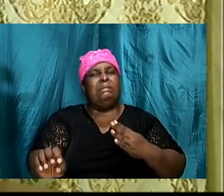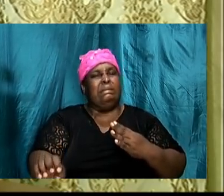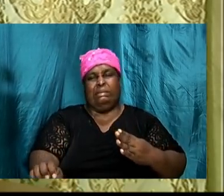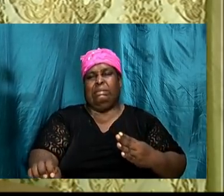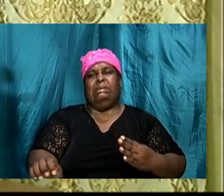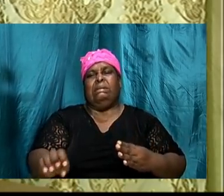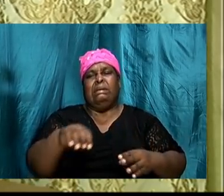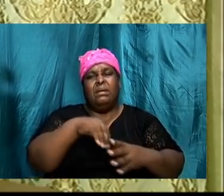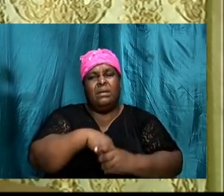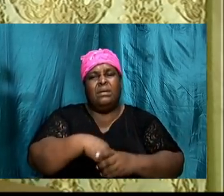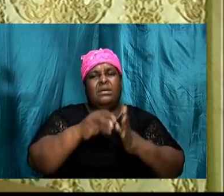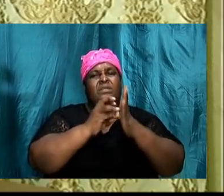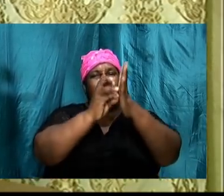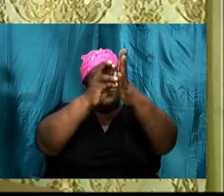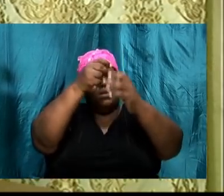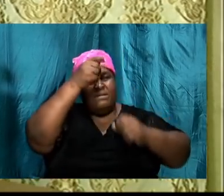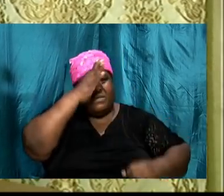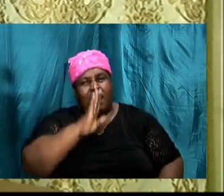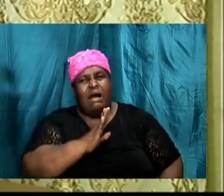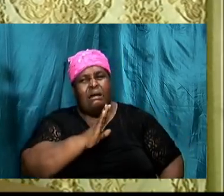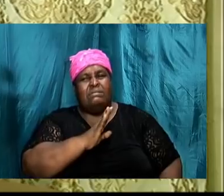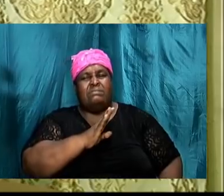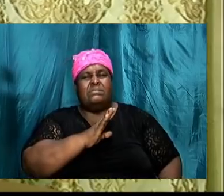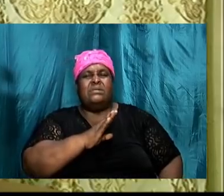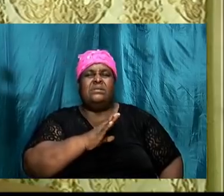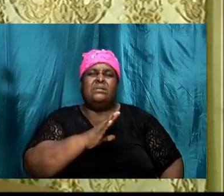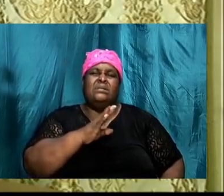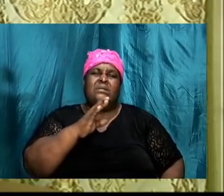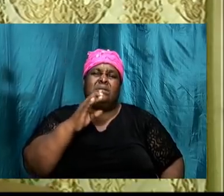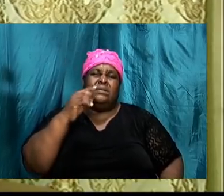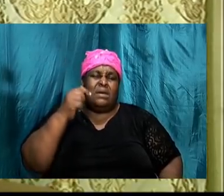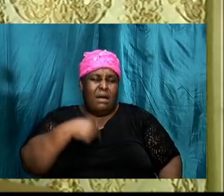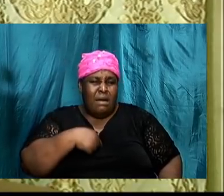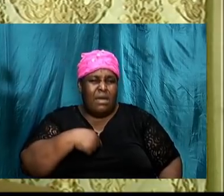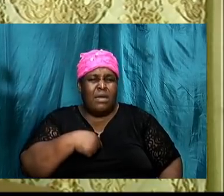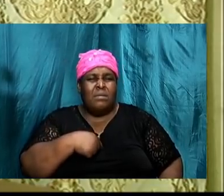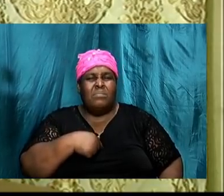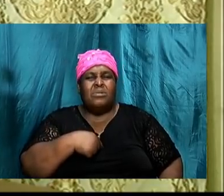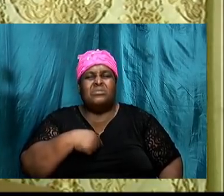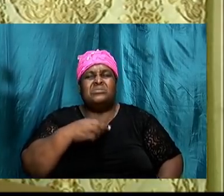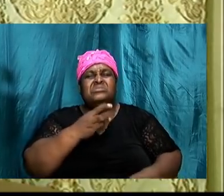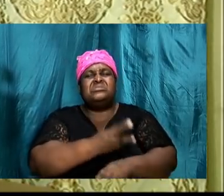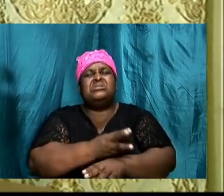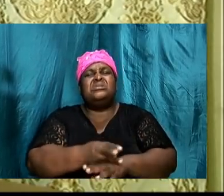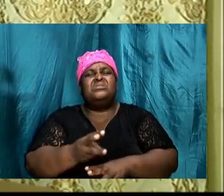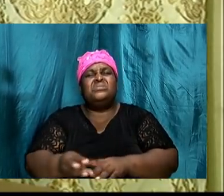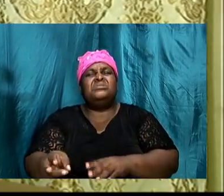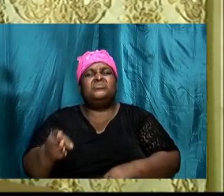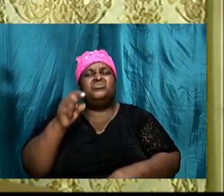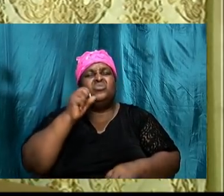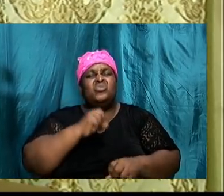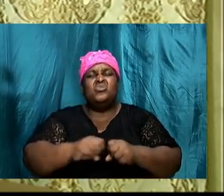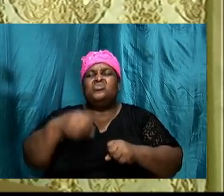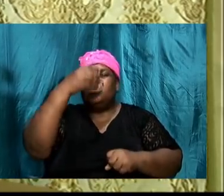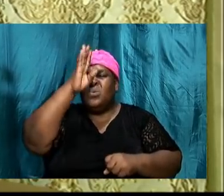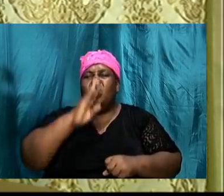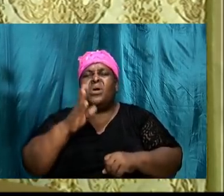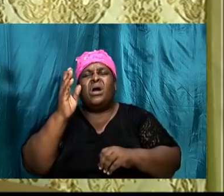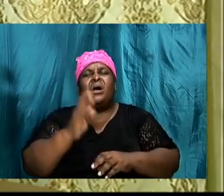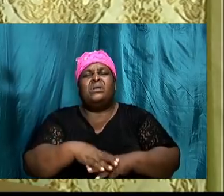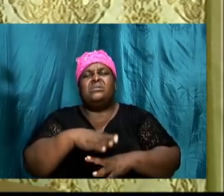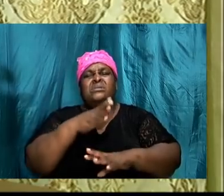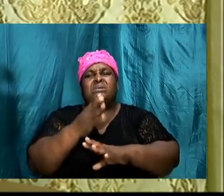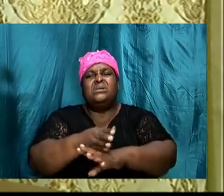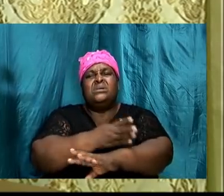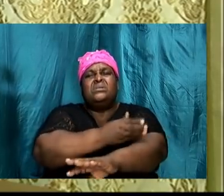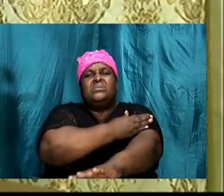it's Lord not about me, I must decrease and he must decrease. When you are completely sold out to God, it is Lord